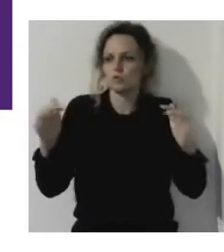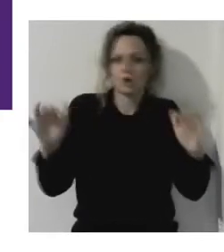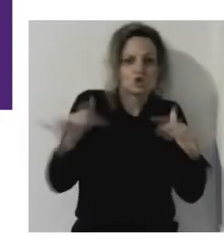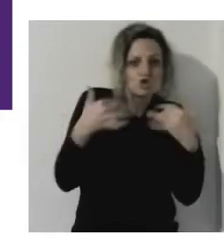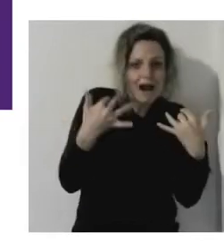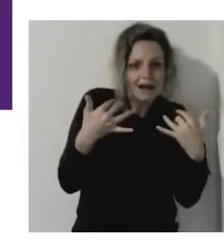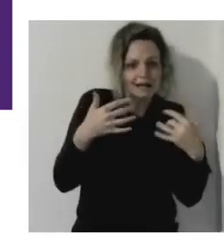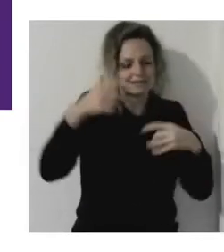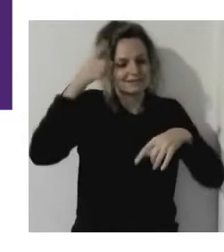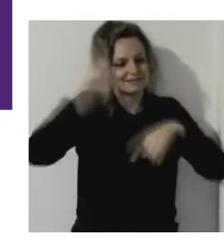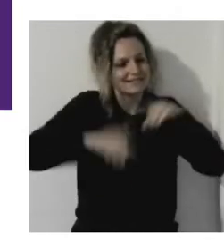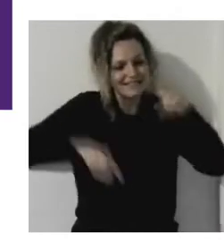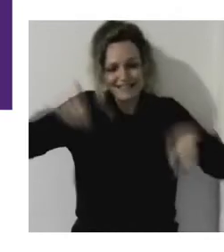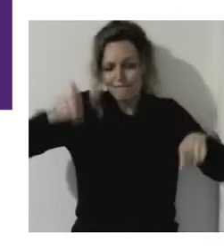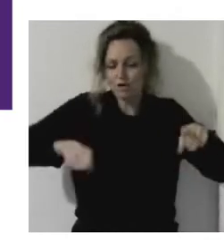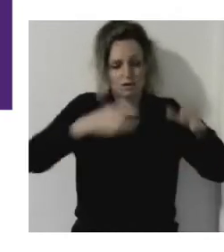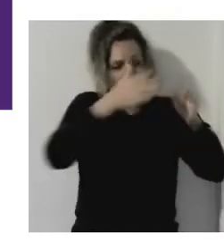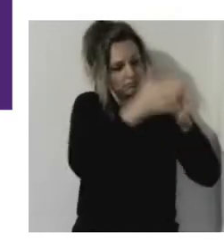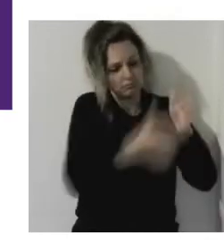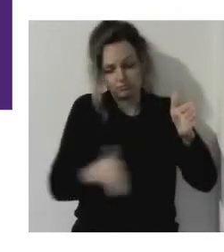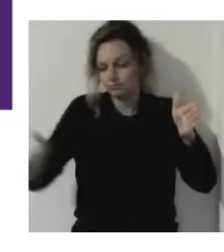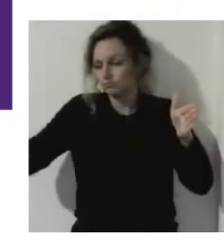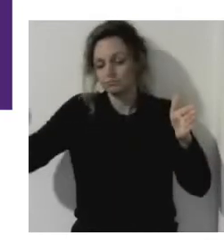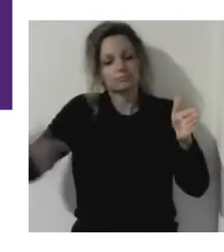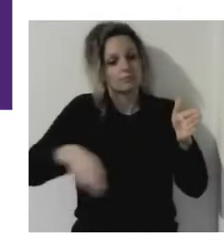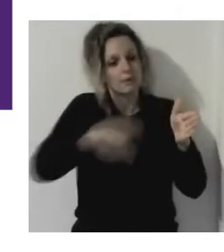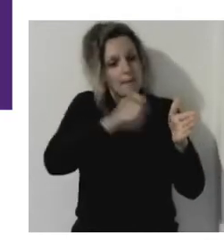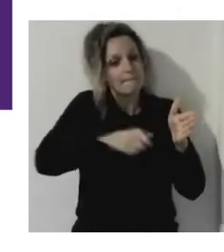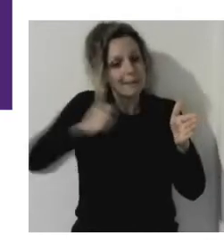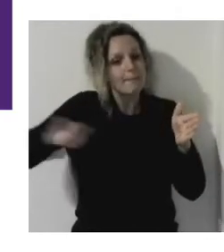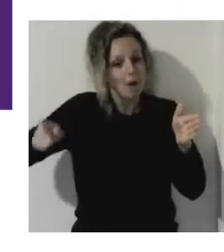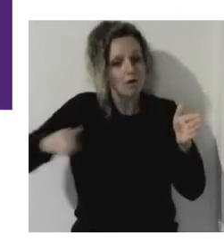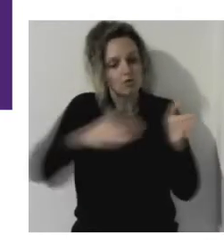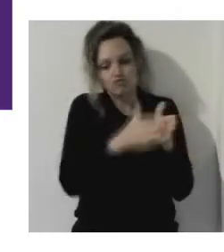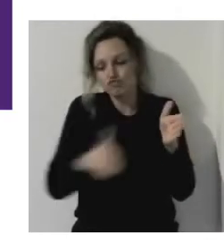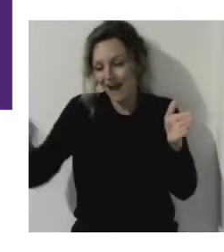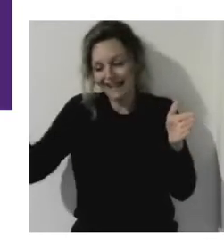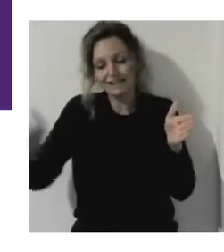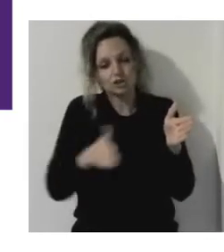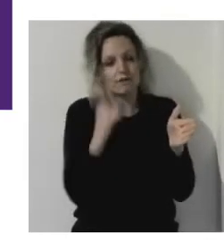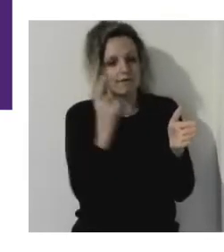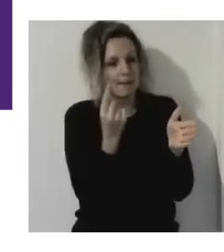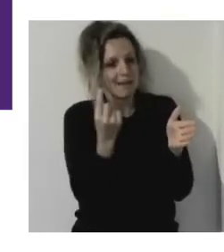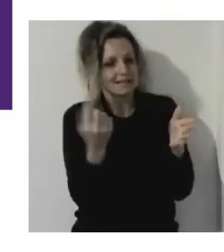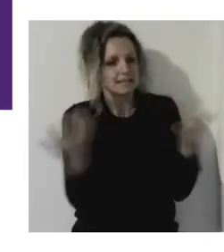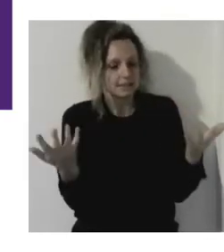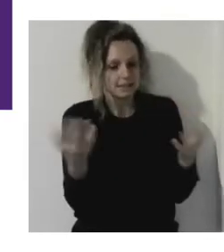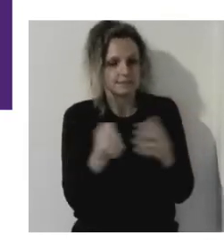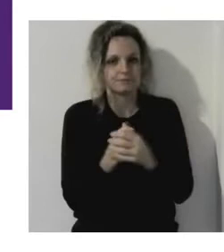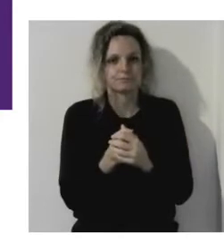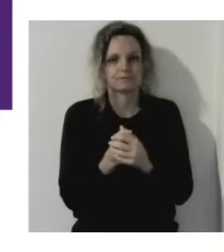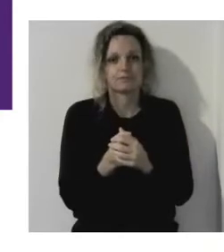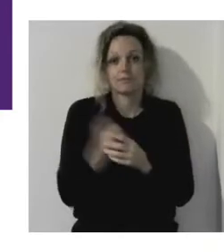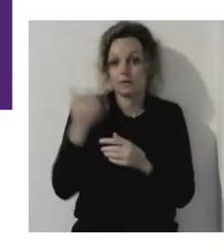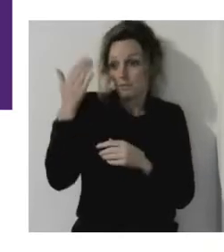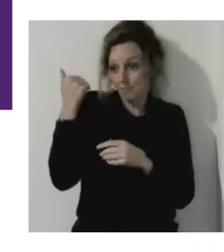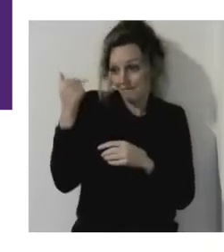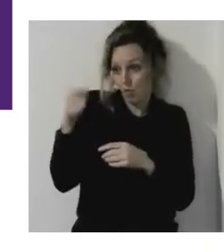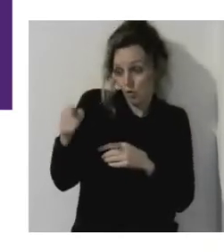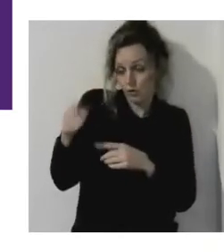of abilities. You once told a story of, um, a parent of an autistic